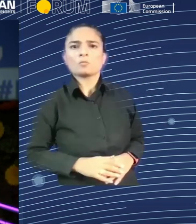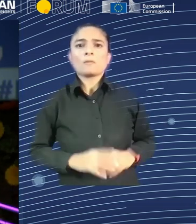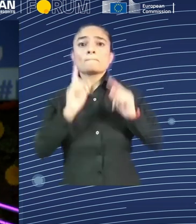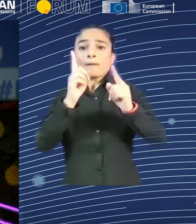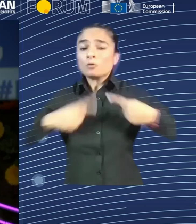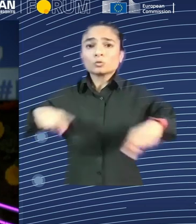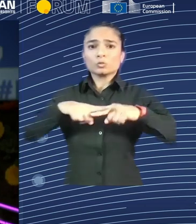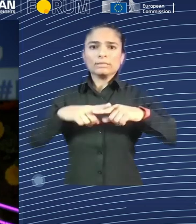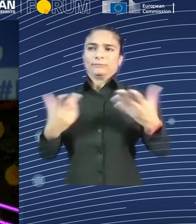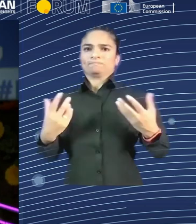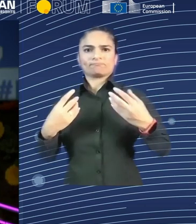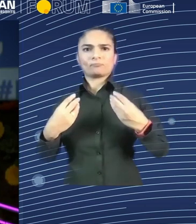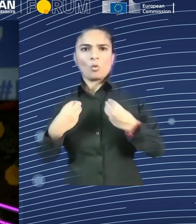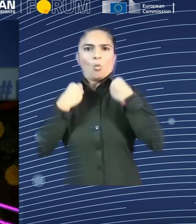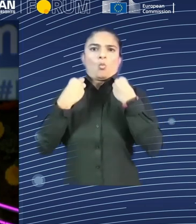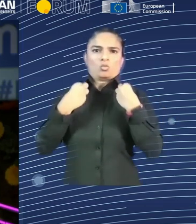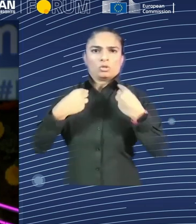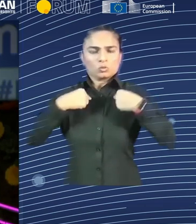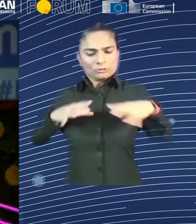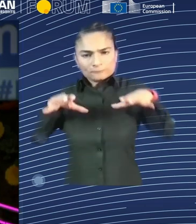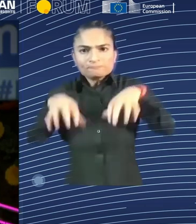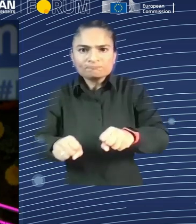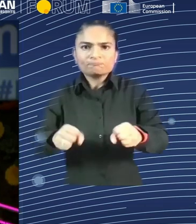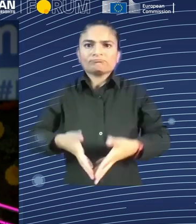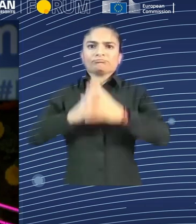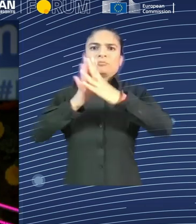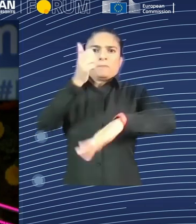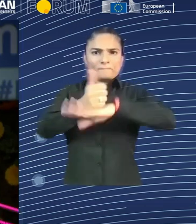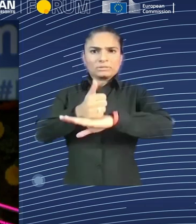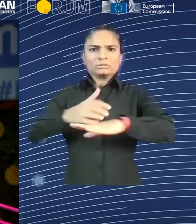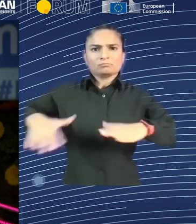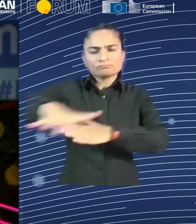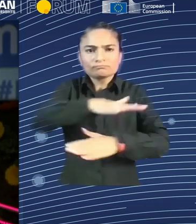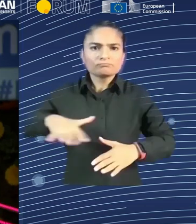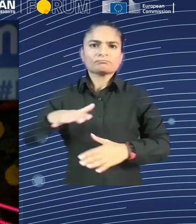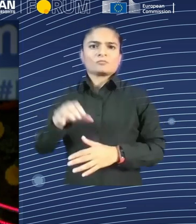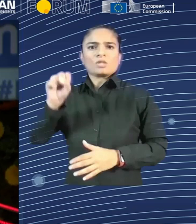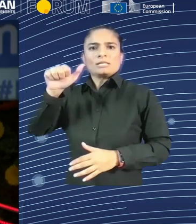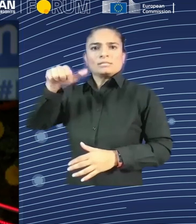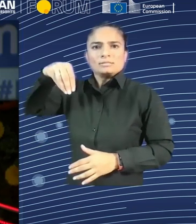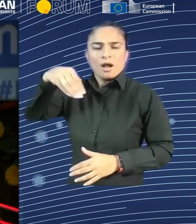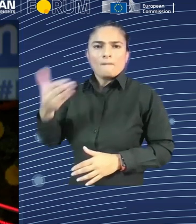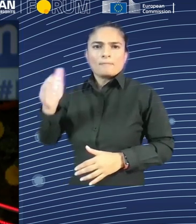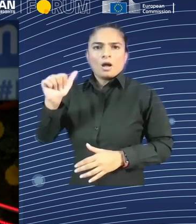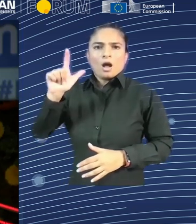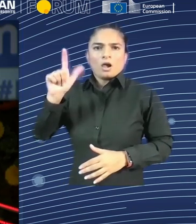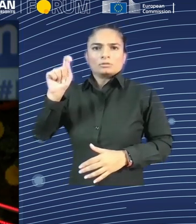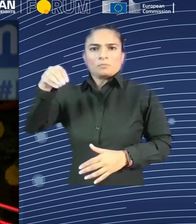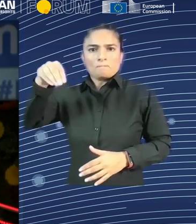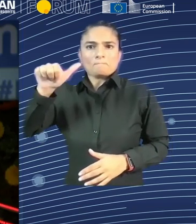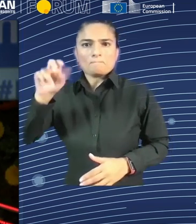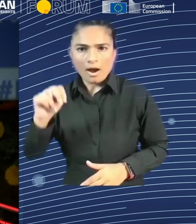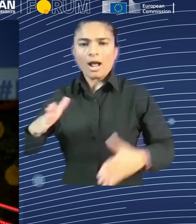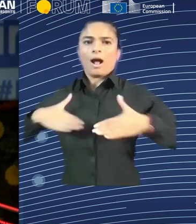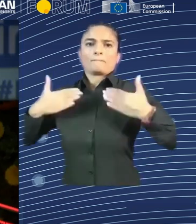from OpenAI, they would be happy to have some degree of regulation to diminish the negative externalities or effects